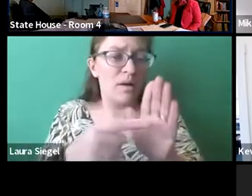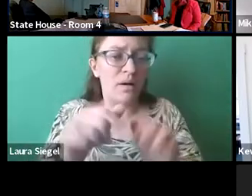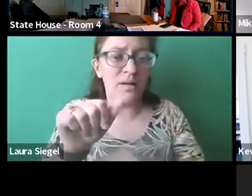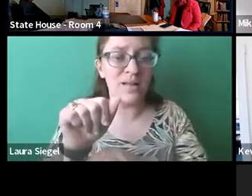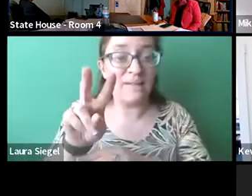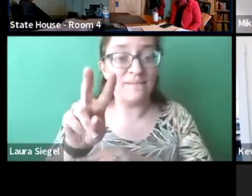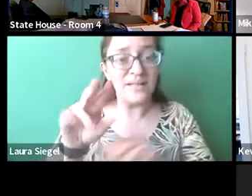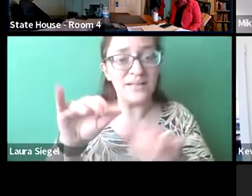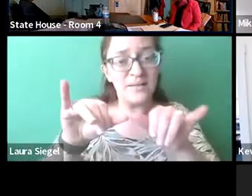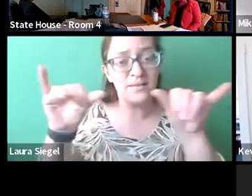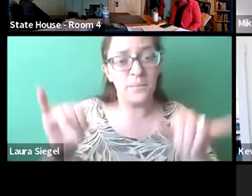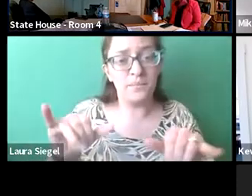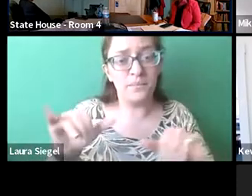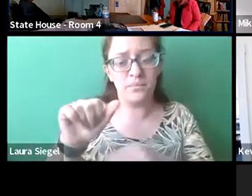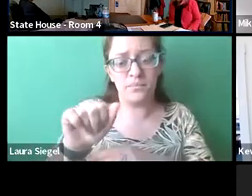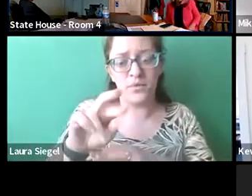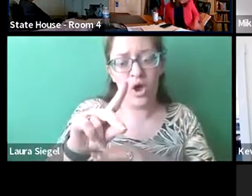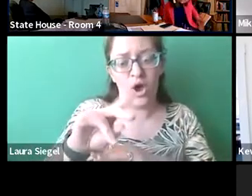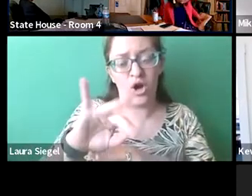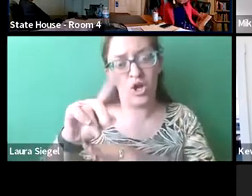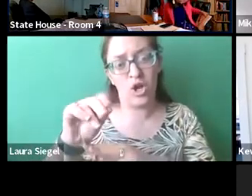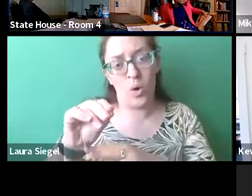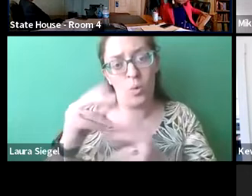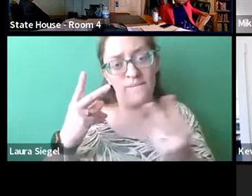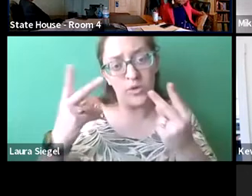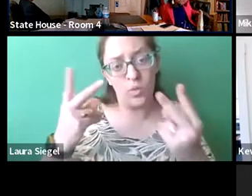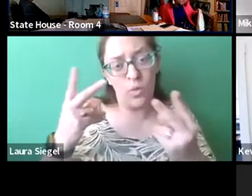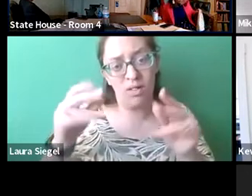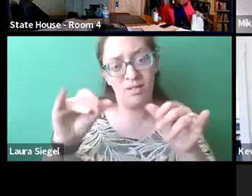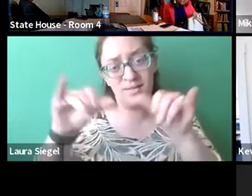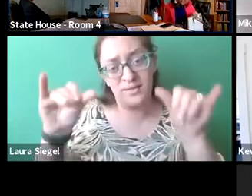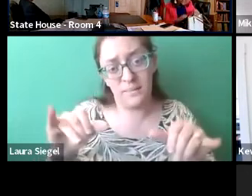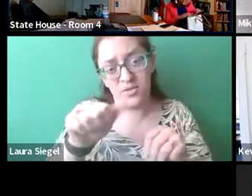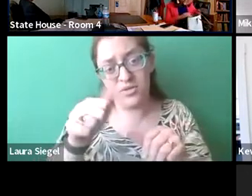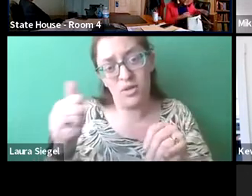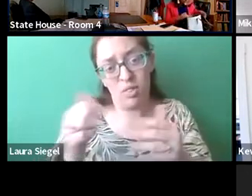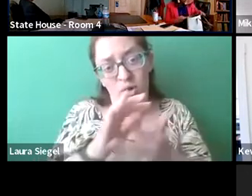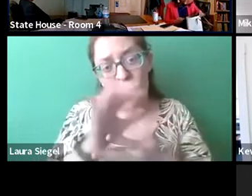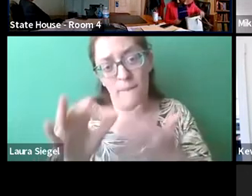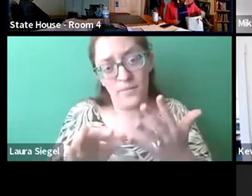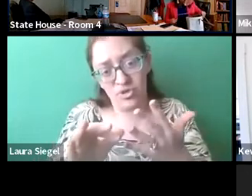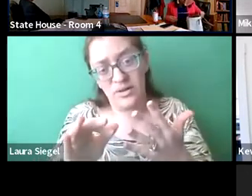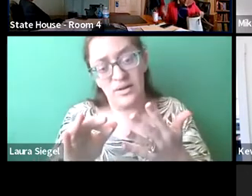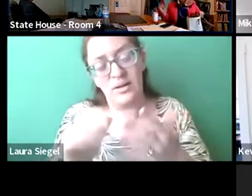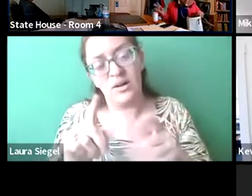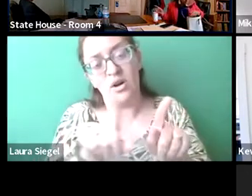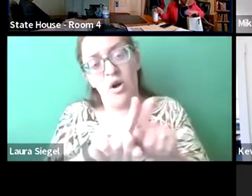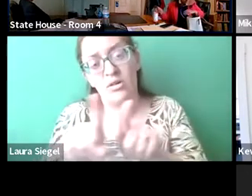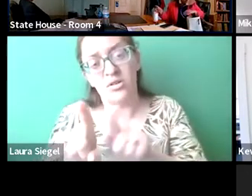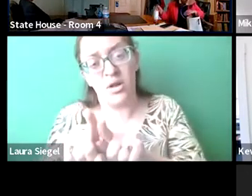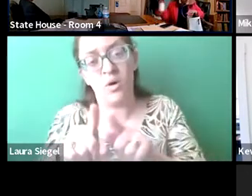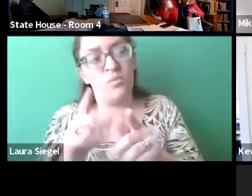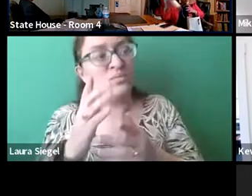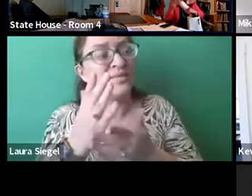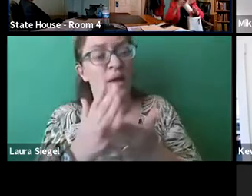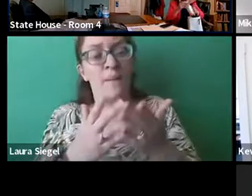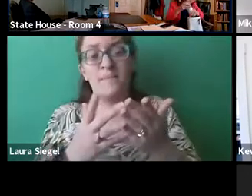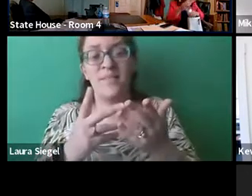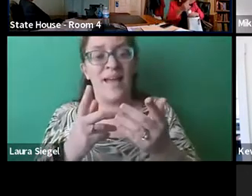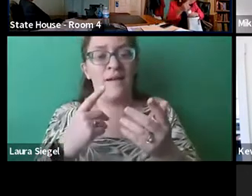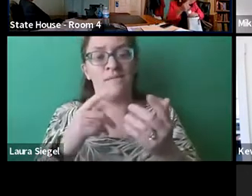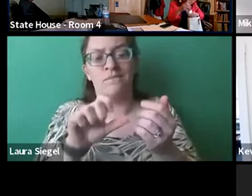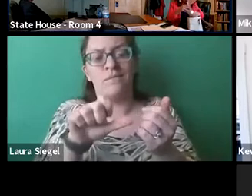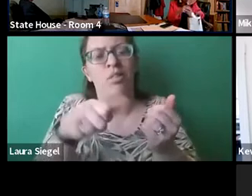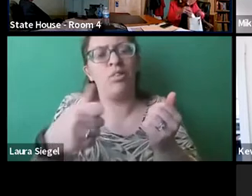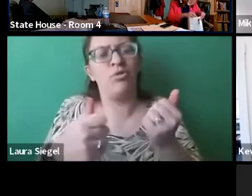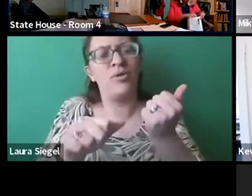um, for example, the AV system, the audio visual system is another option, um,